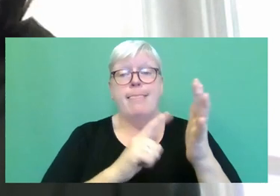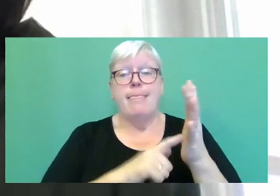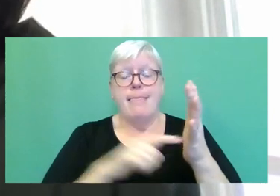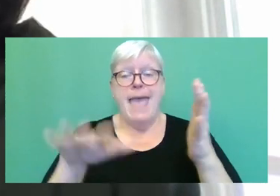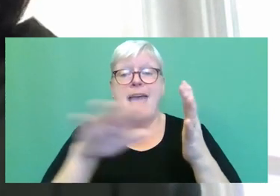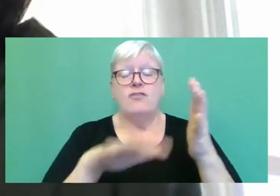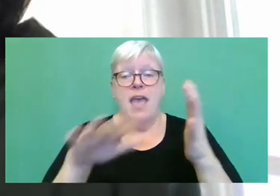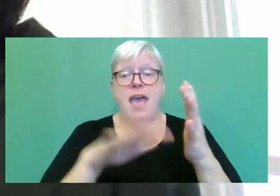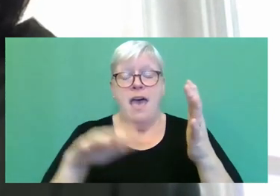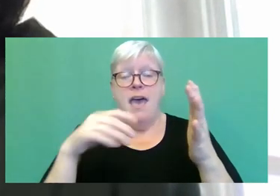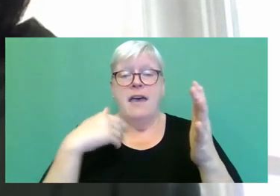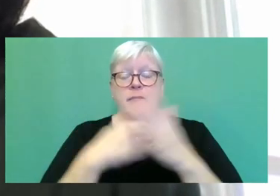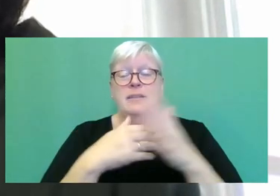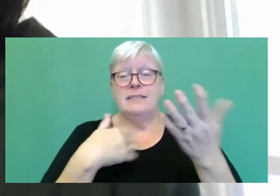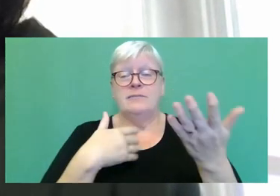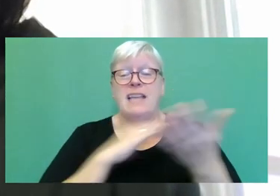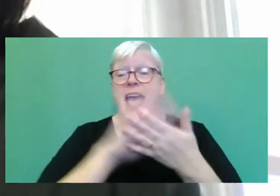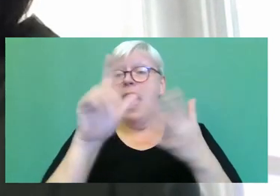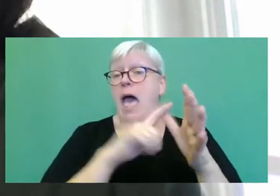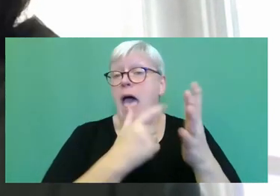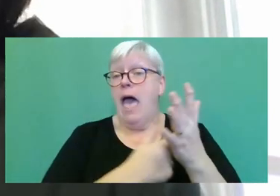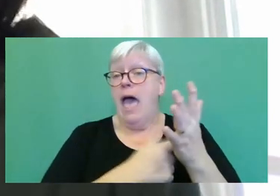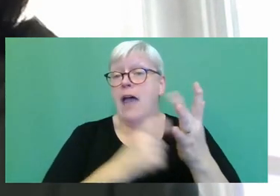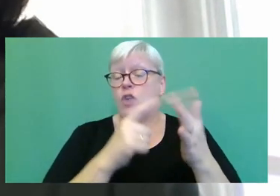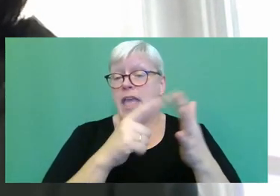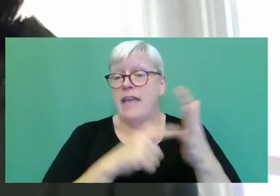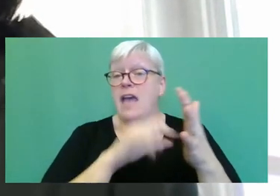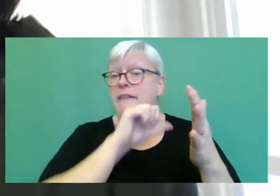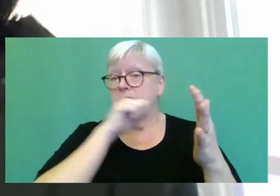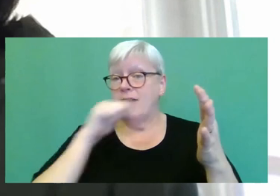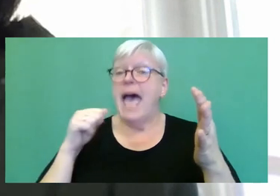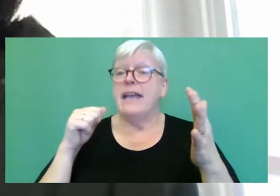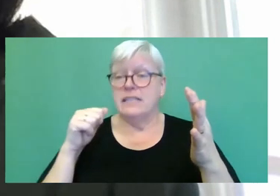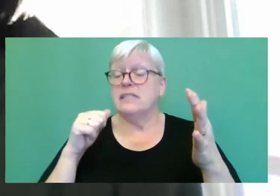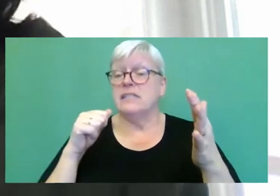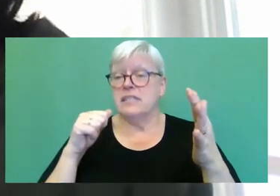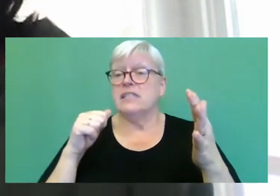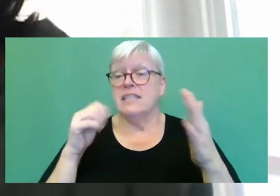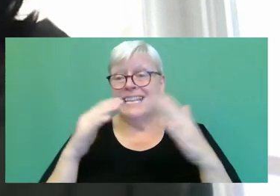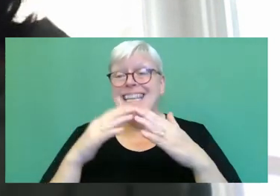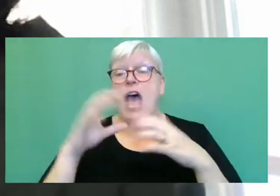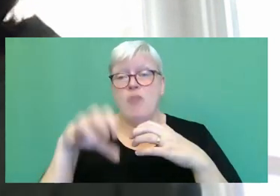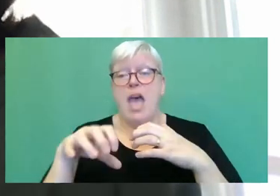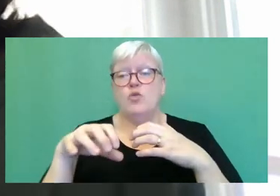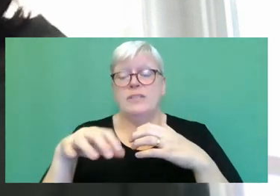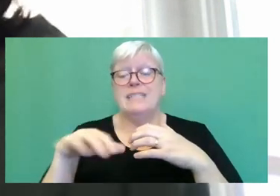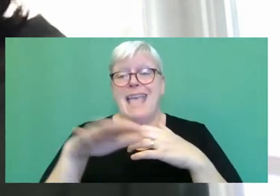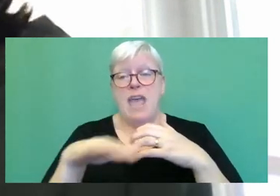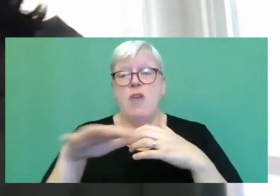Regency townhouse in a very she-she suburb of London. And she's,